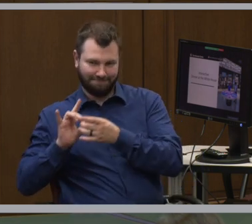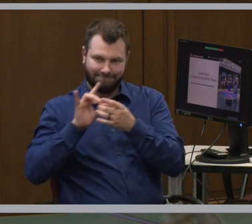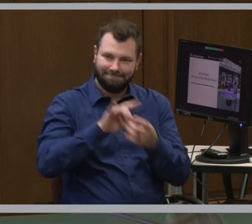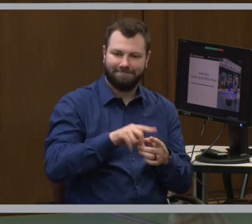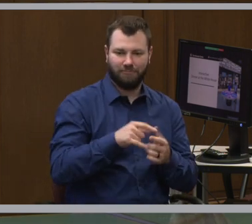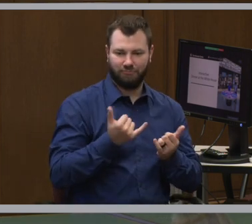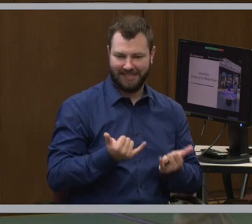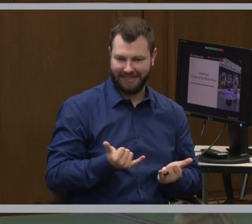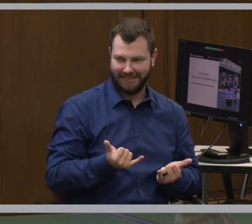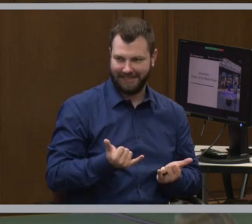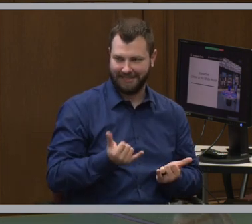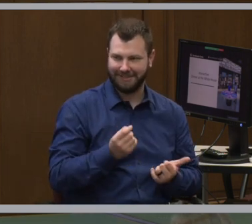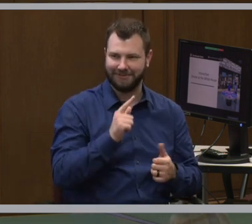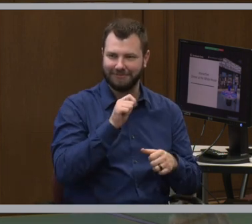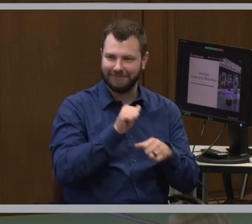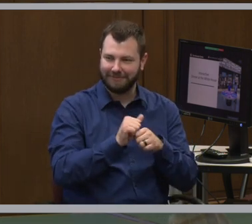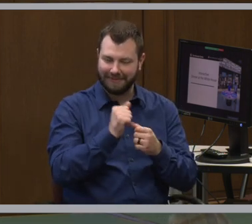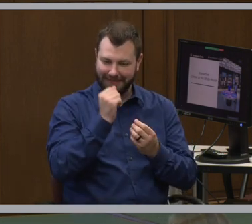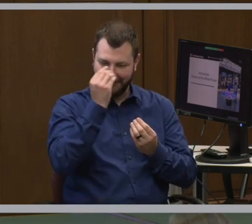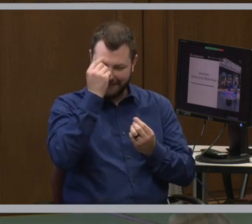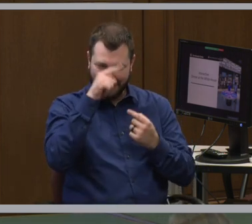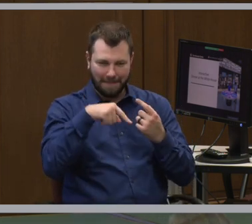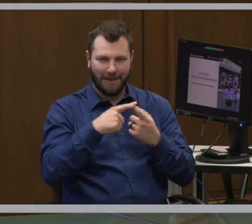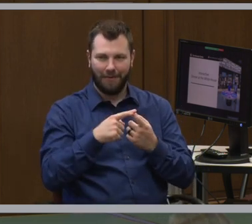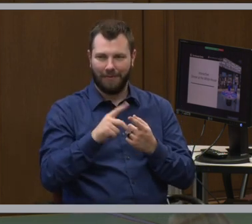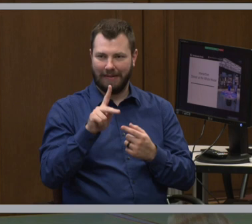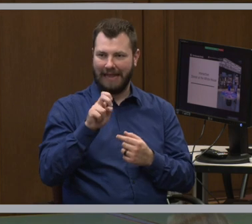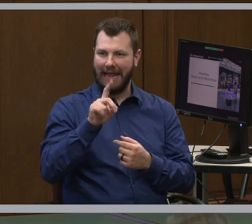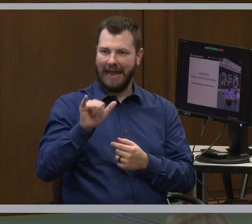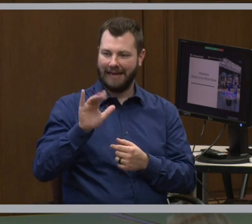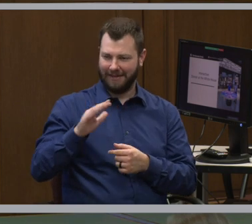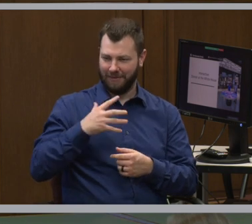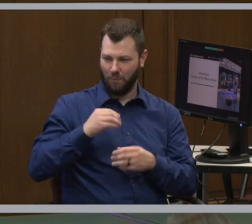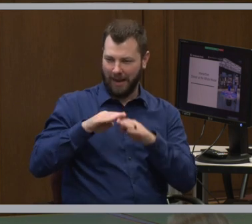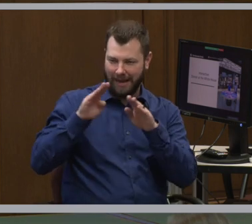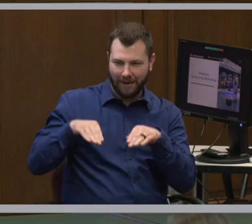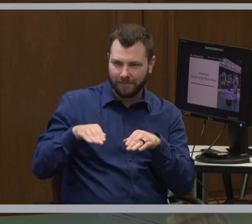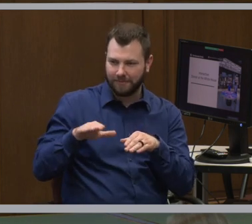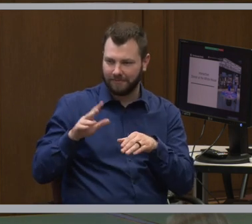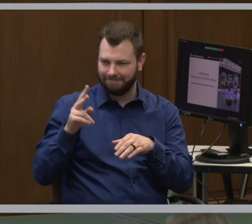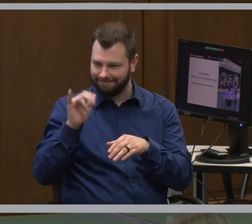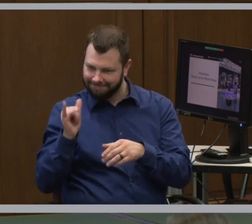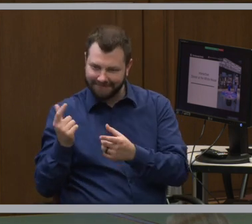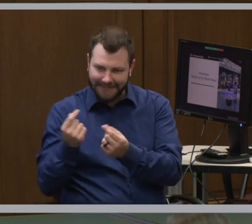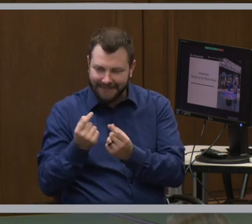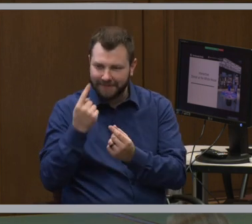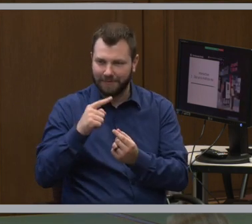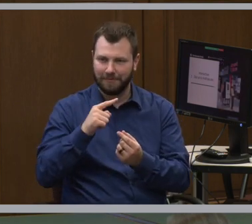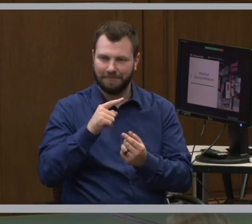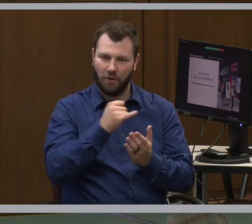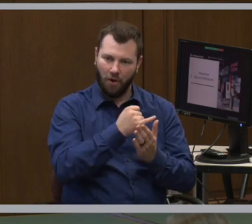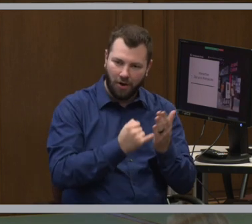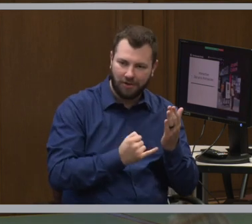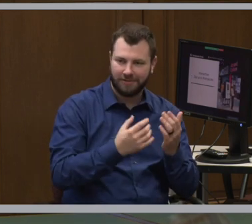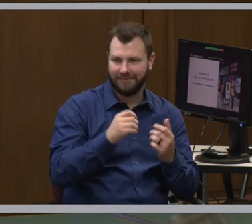present day and to really think about a lot of what the Kennedy White House did in terms of arts diplomacy.